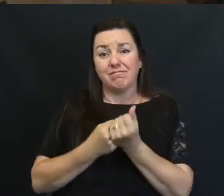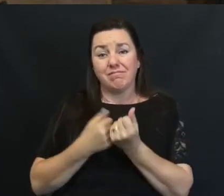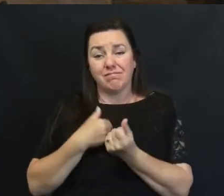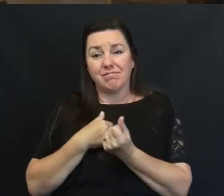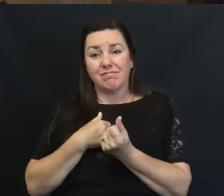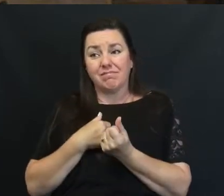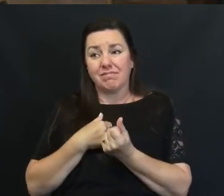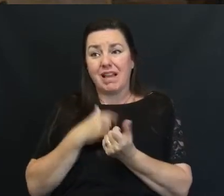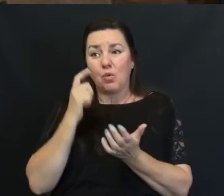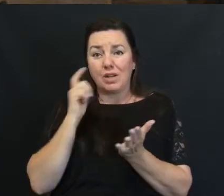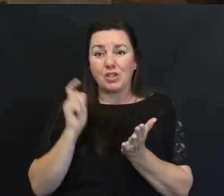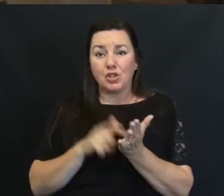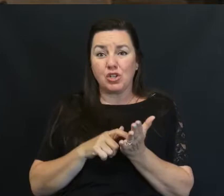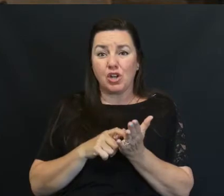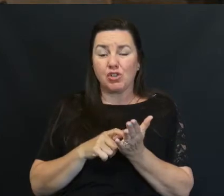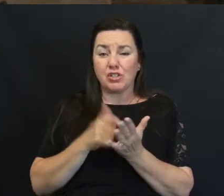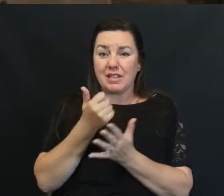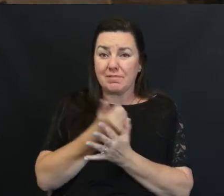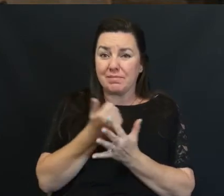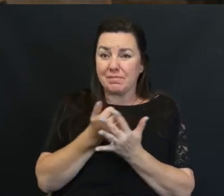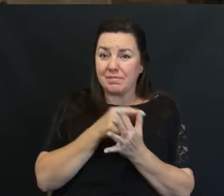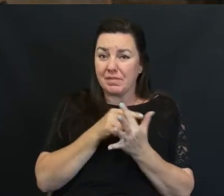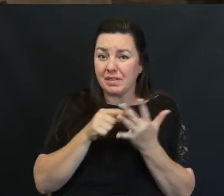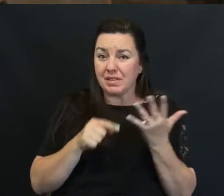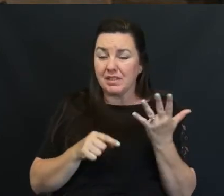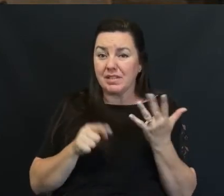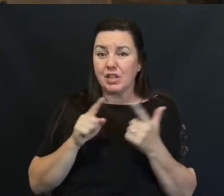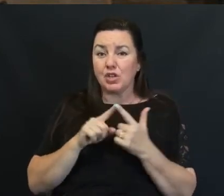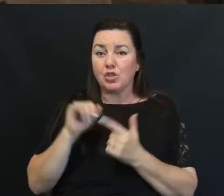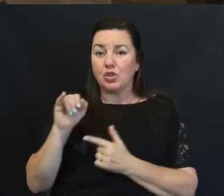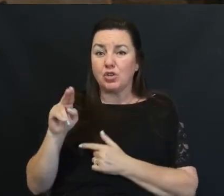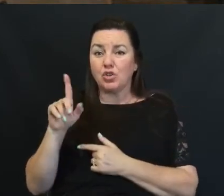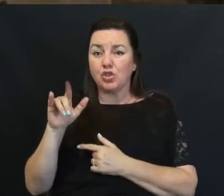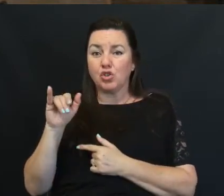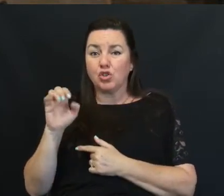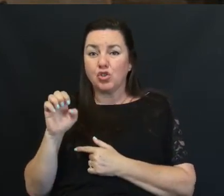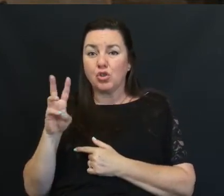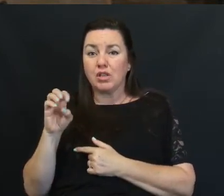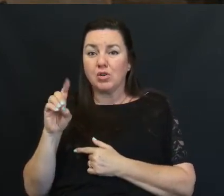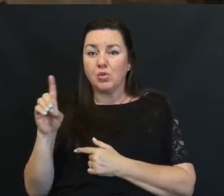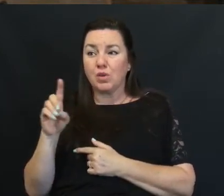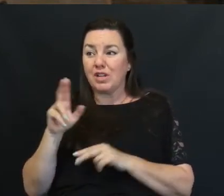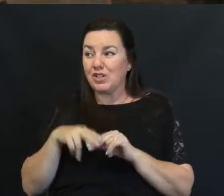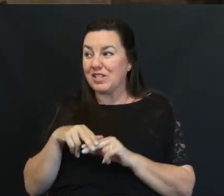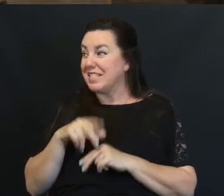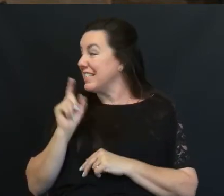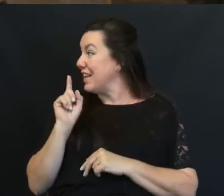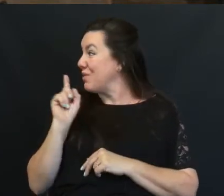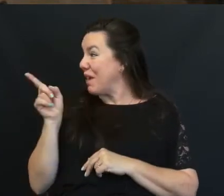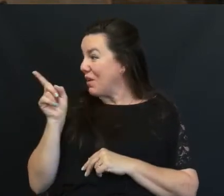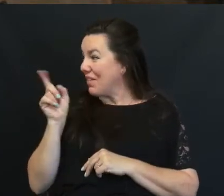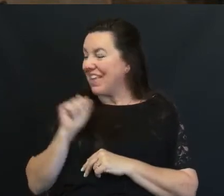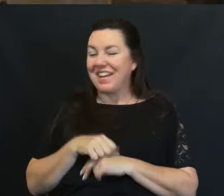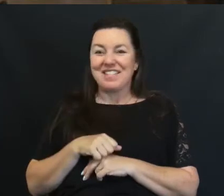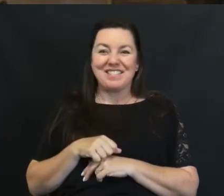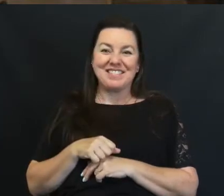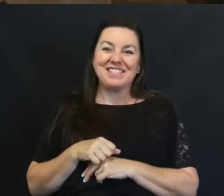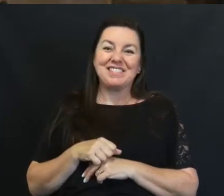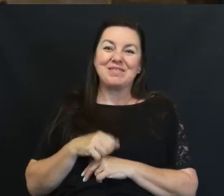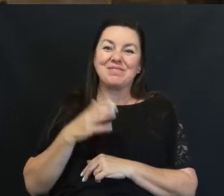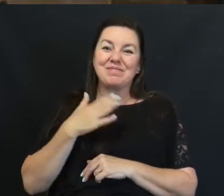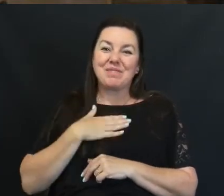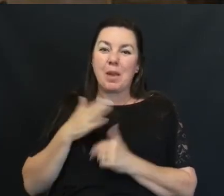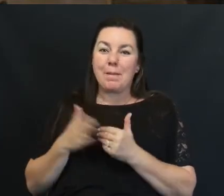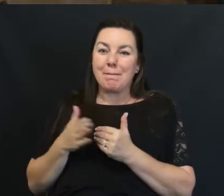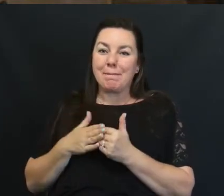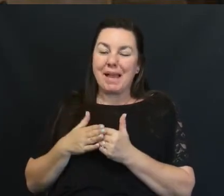Acknowledge them One at a time To Julie Wood And she's sitting Right over there My